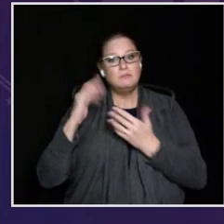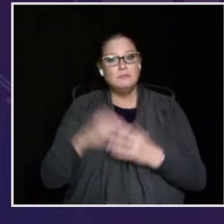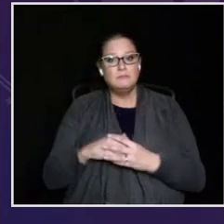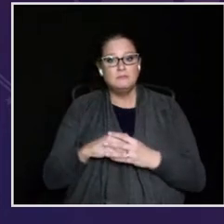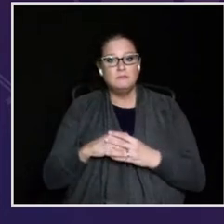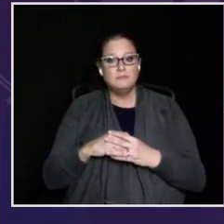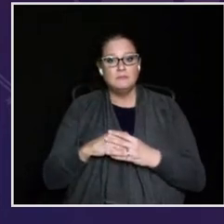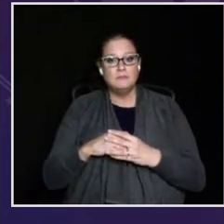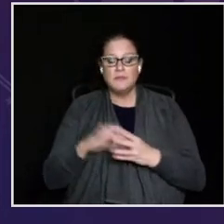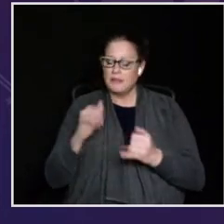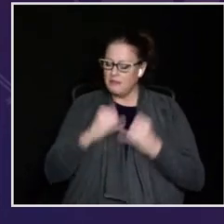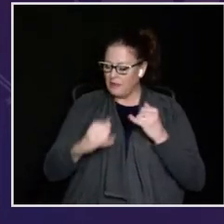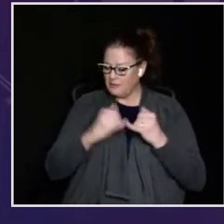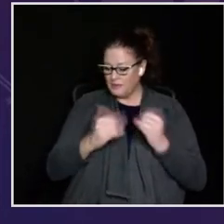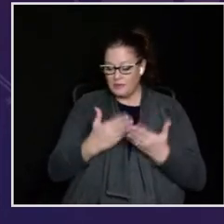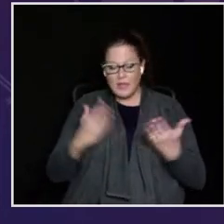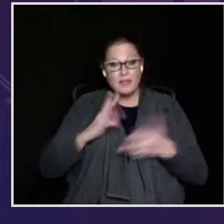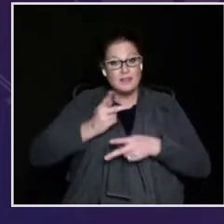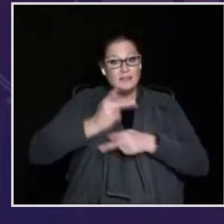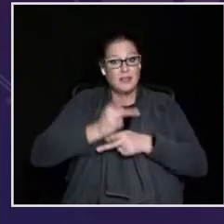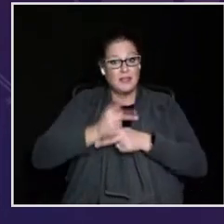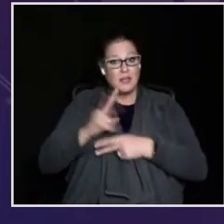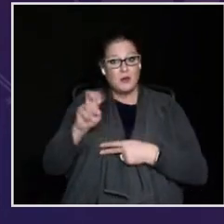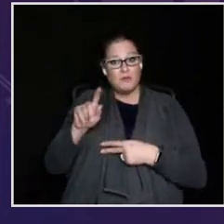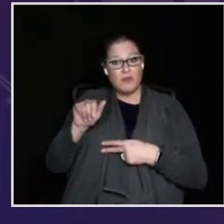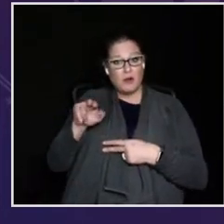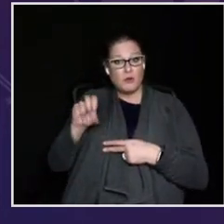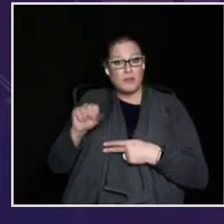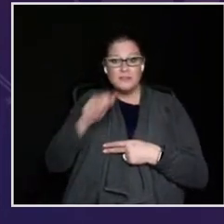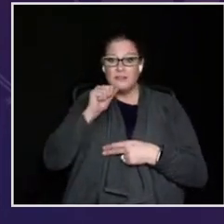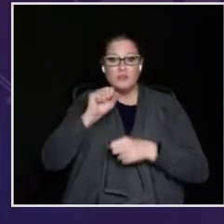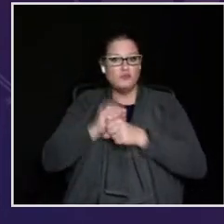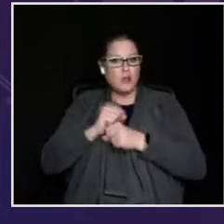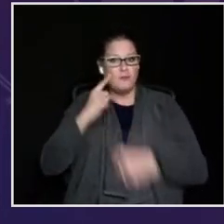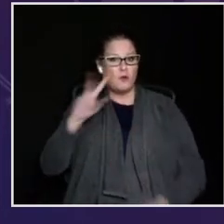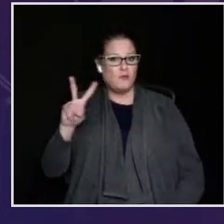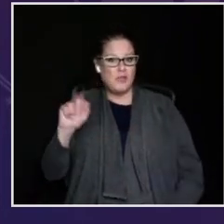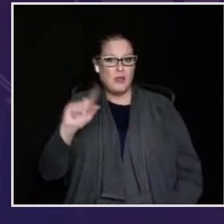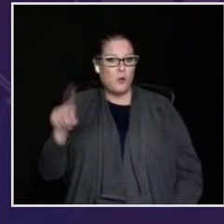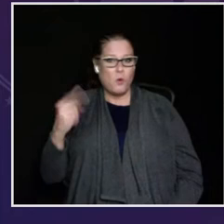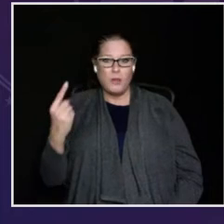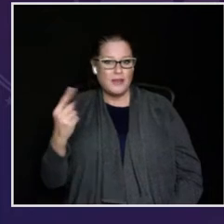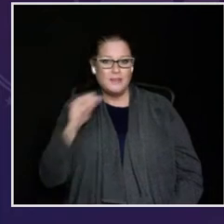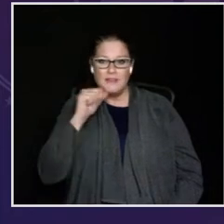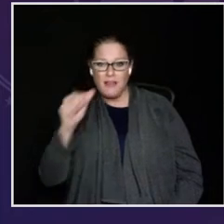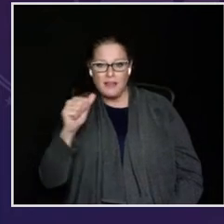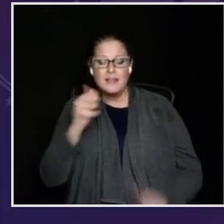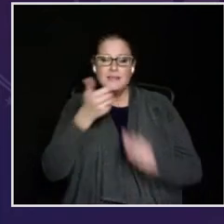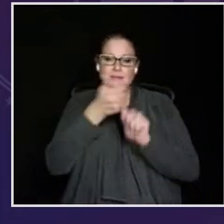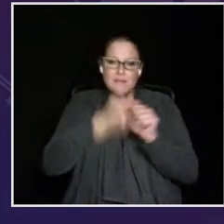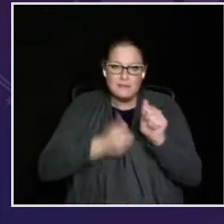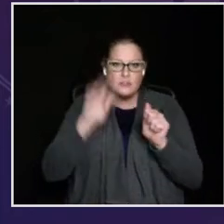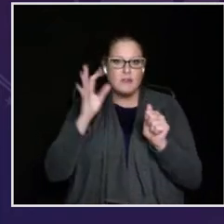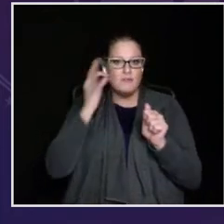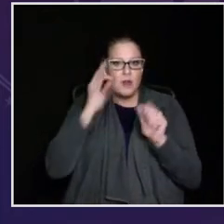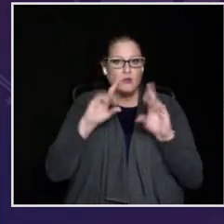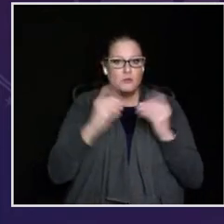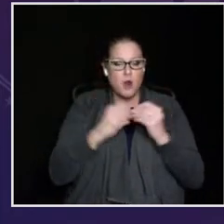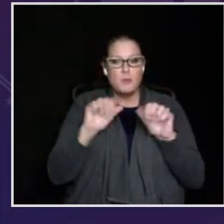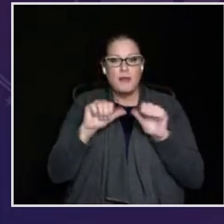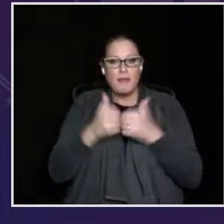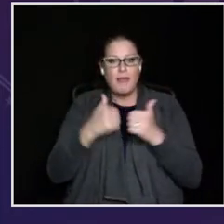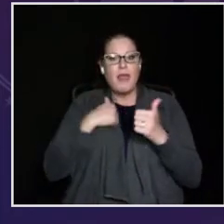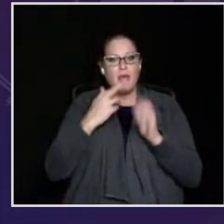support that's second to none. Finally, taking care of our veterans is not a job for the VA